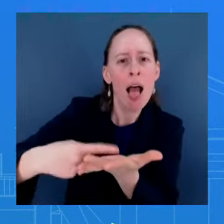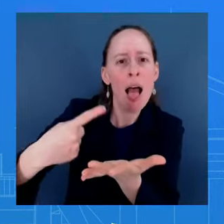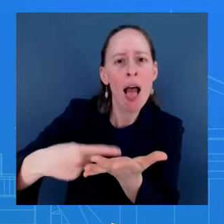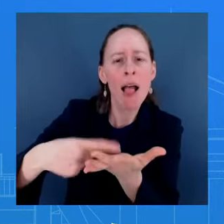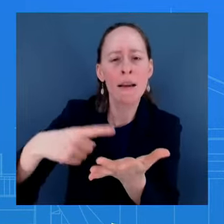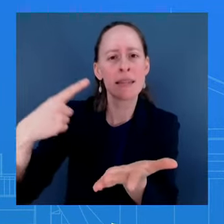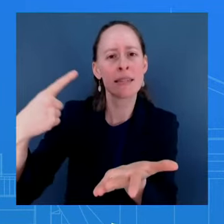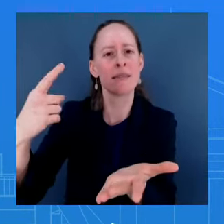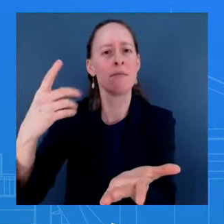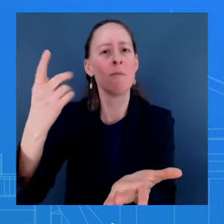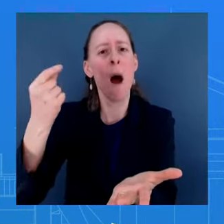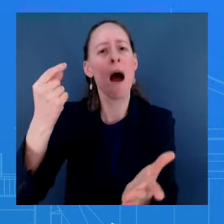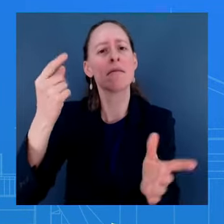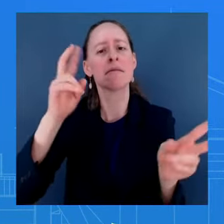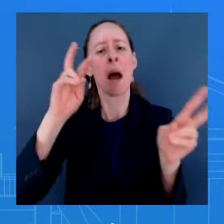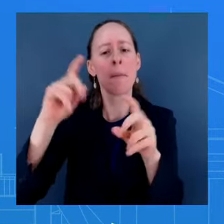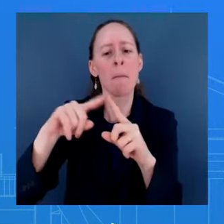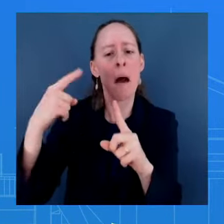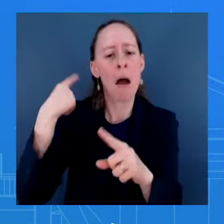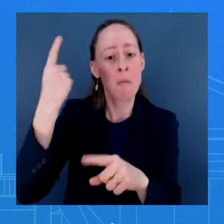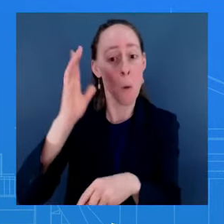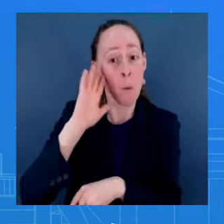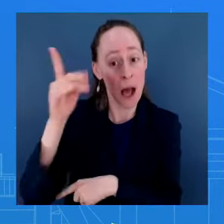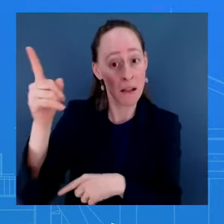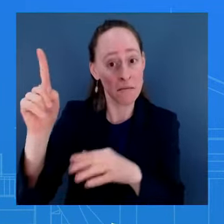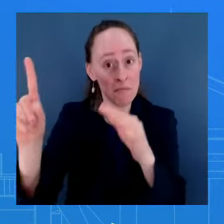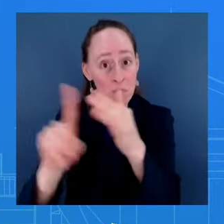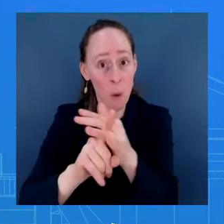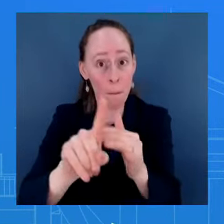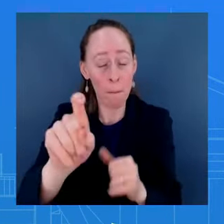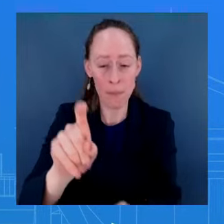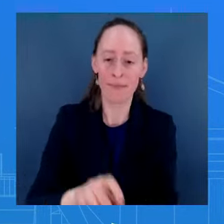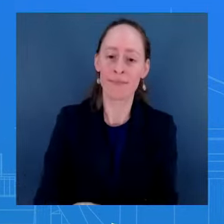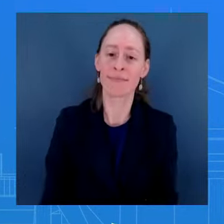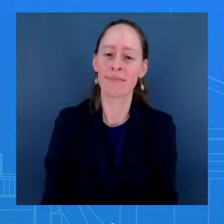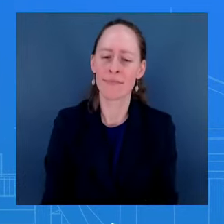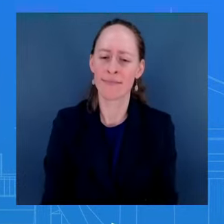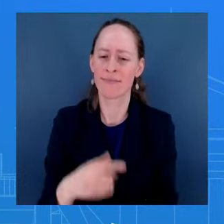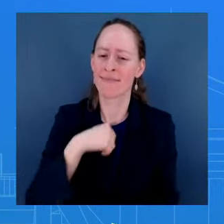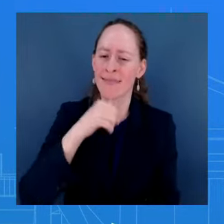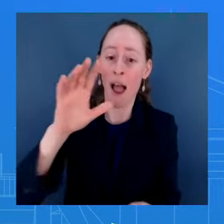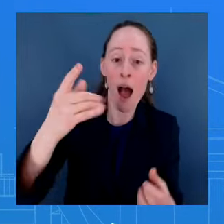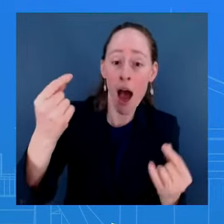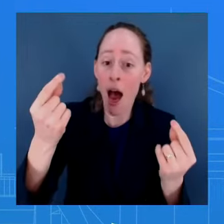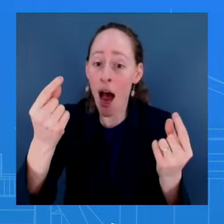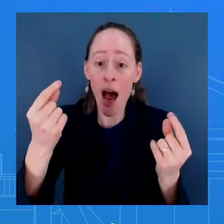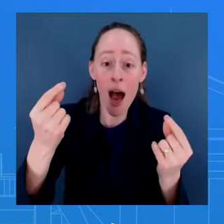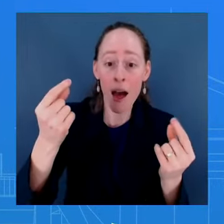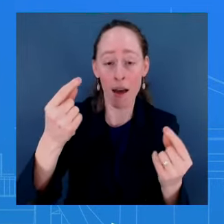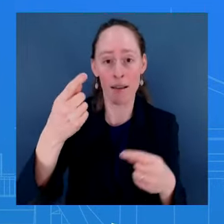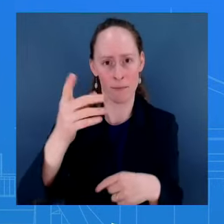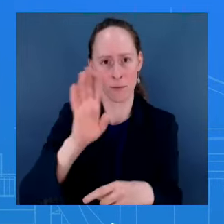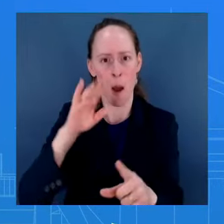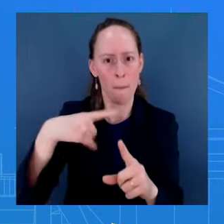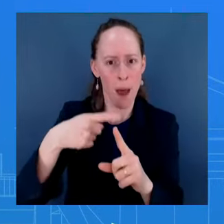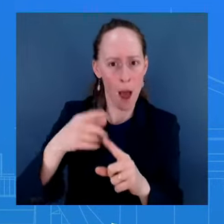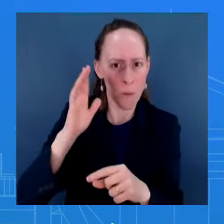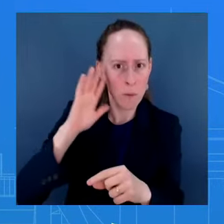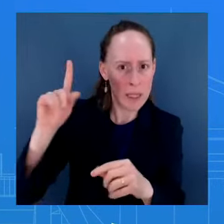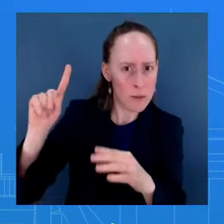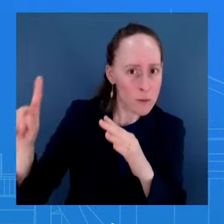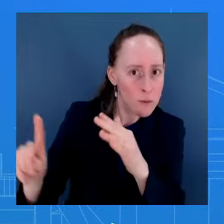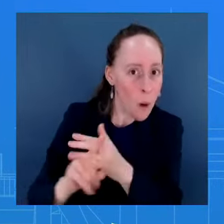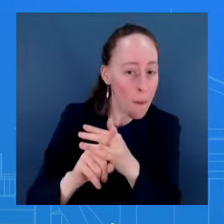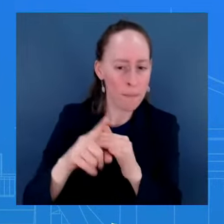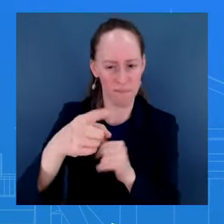It's not an – we're not talking about arguments. You're talking about his attendance. We need to talk to the campaign. You're about these polls concerning the president's age and his acuity. Do